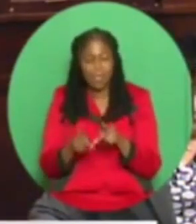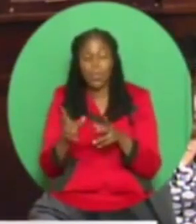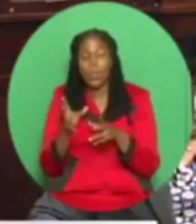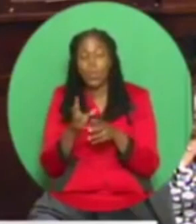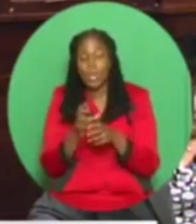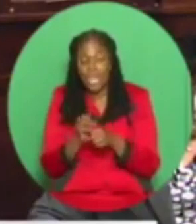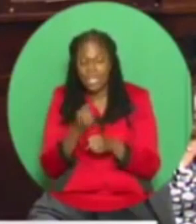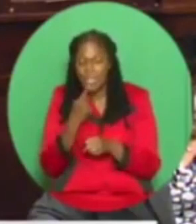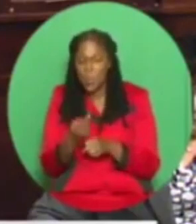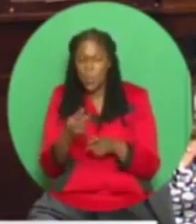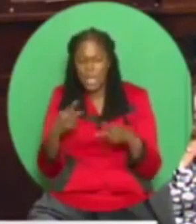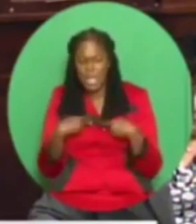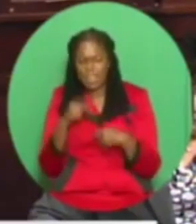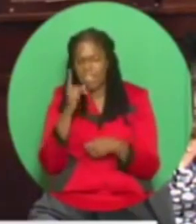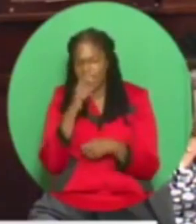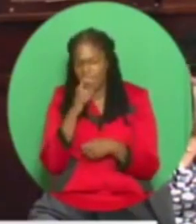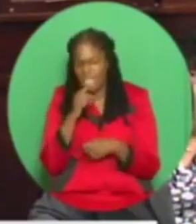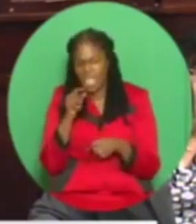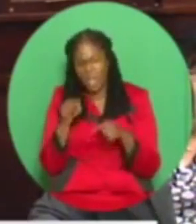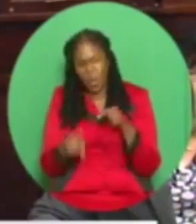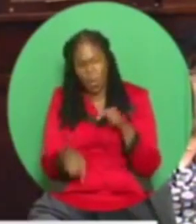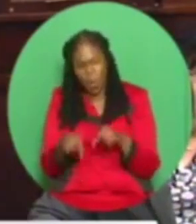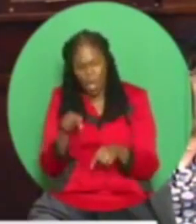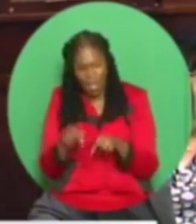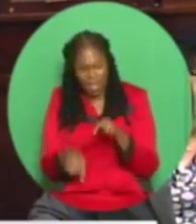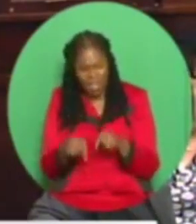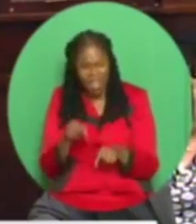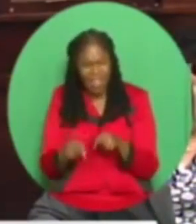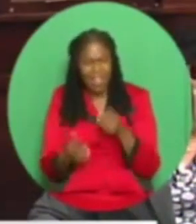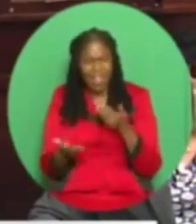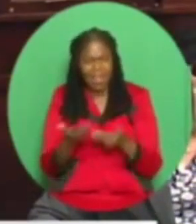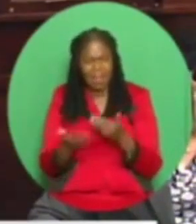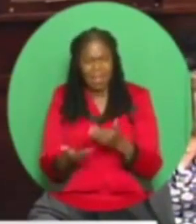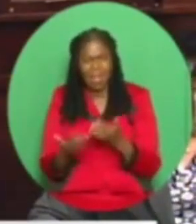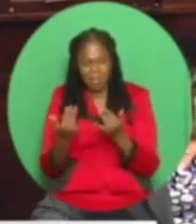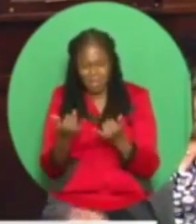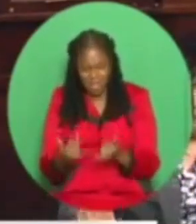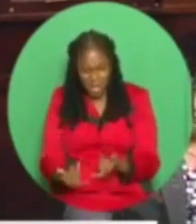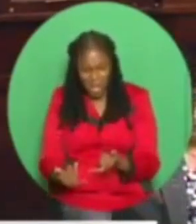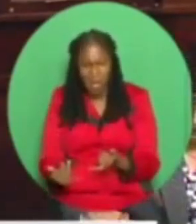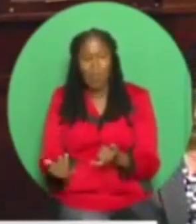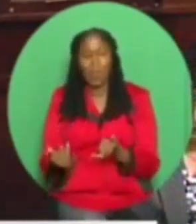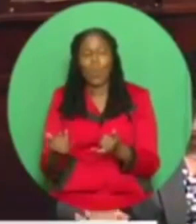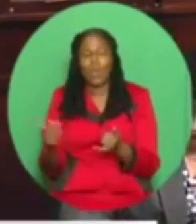offenses, is this a backhand way that they will now claim the refinery?